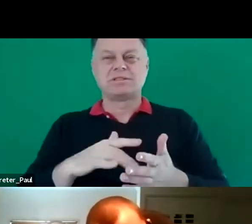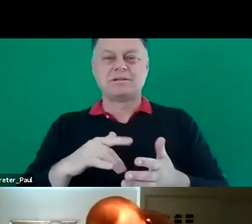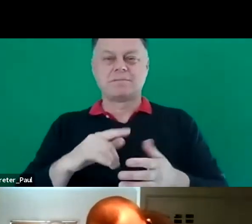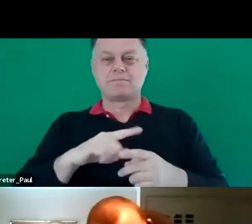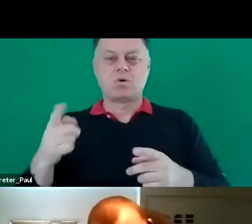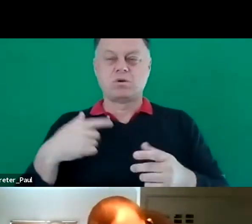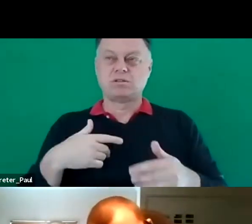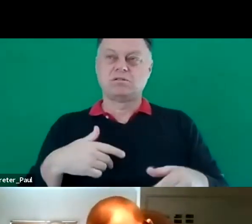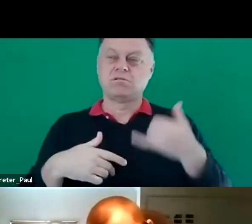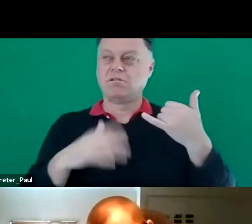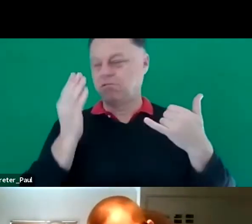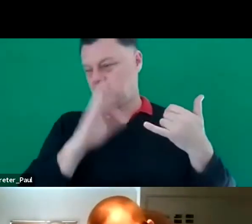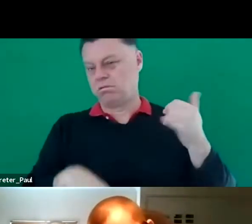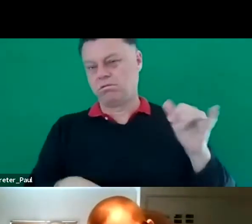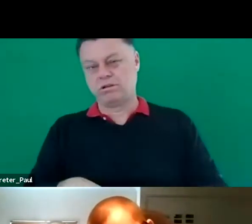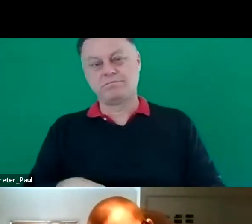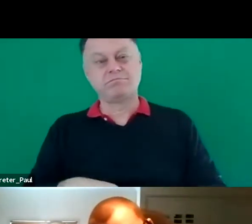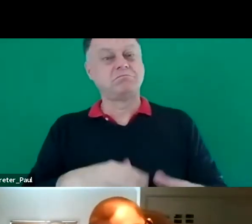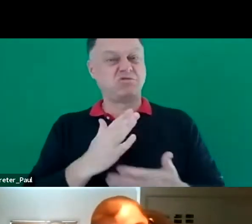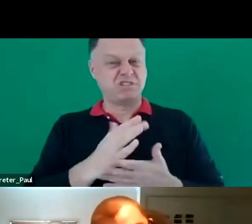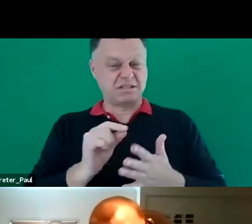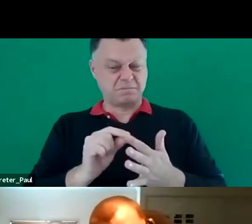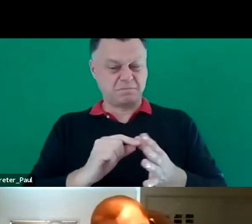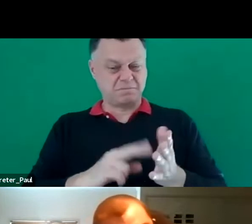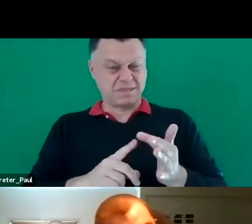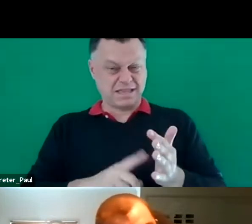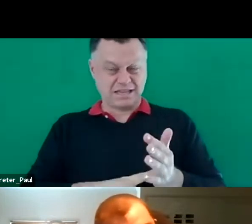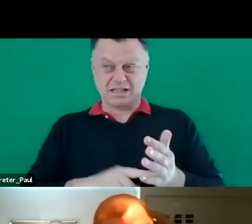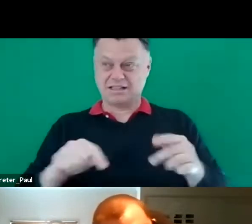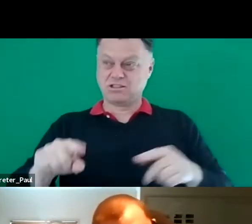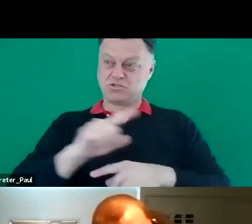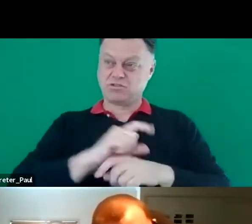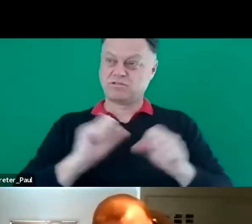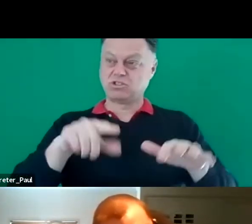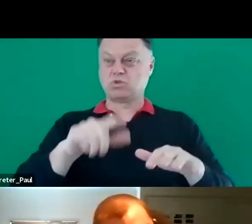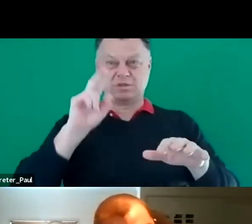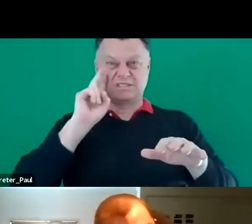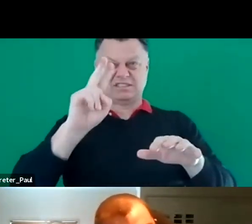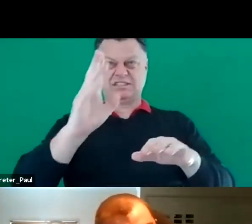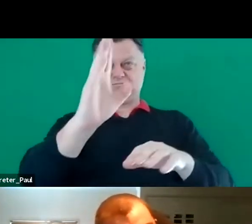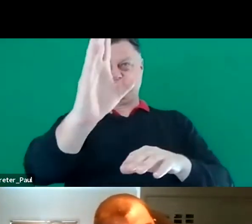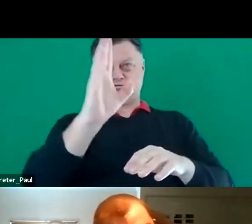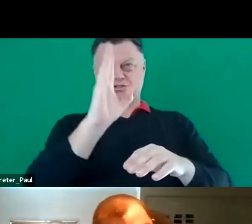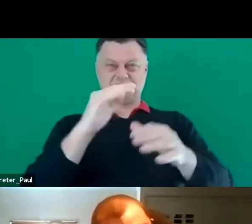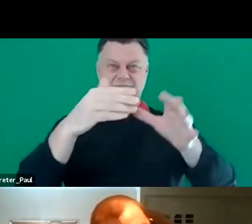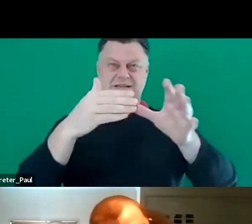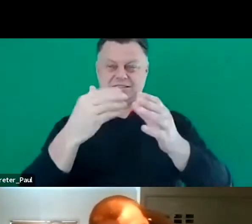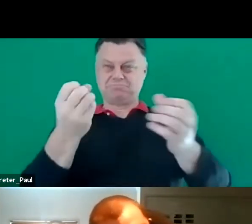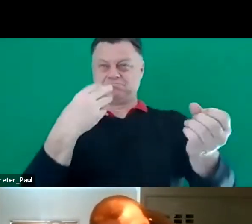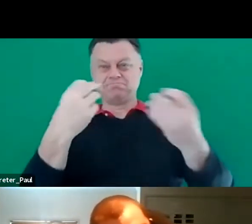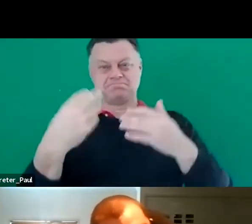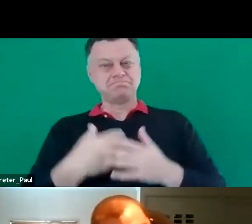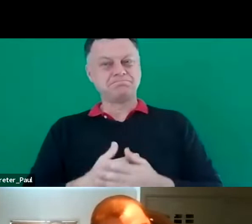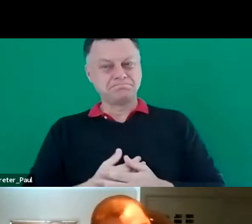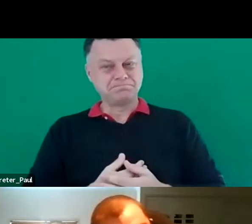most of us hang up on. It's an actual panel at your conference where you'll hear from students, and be able to